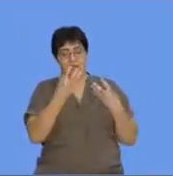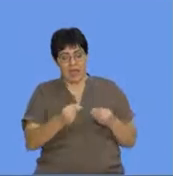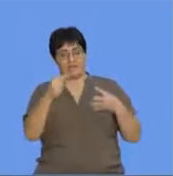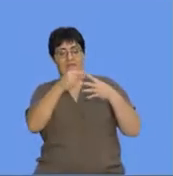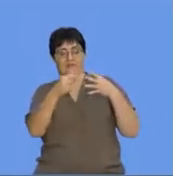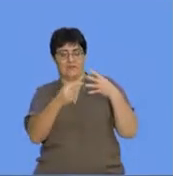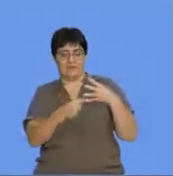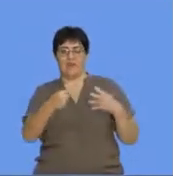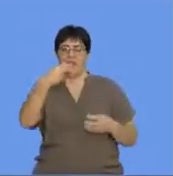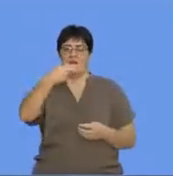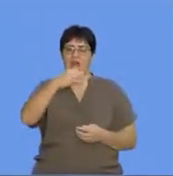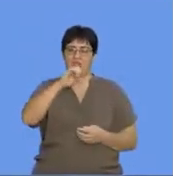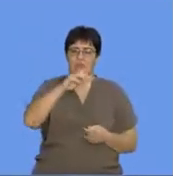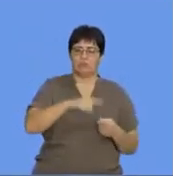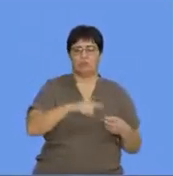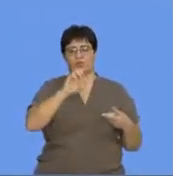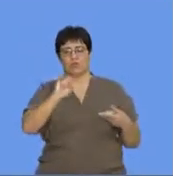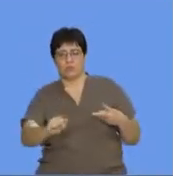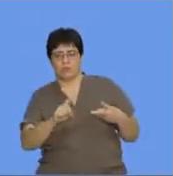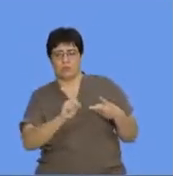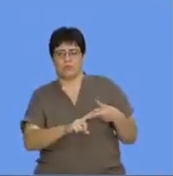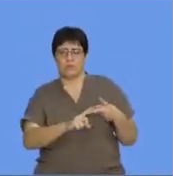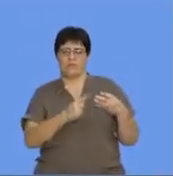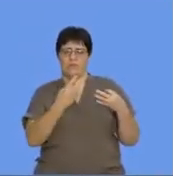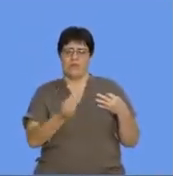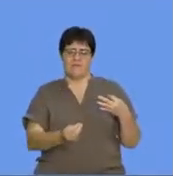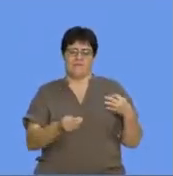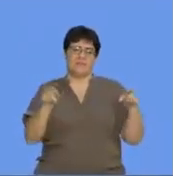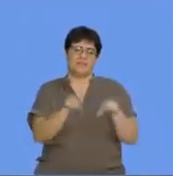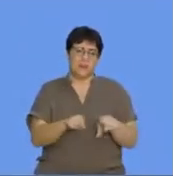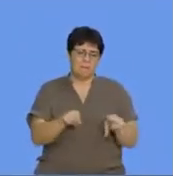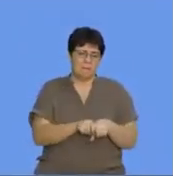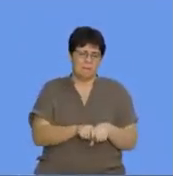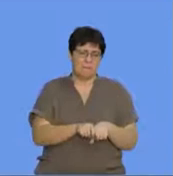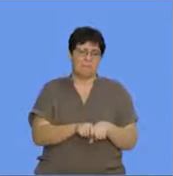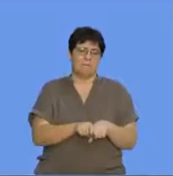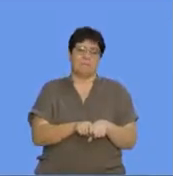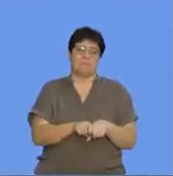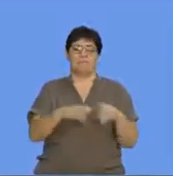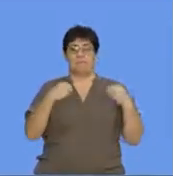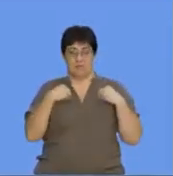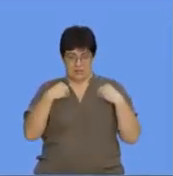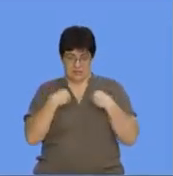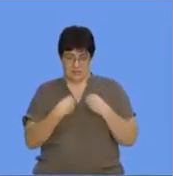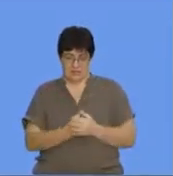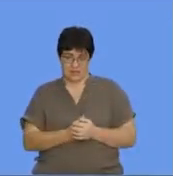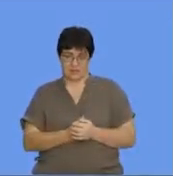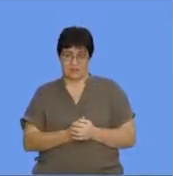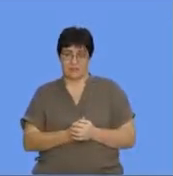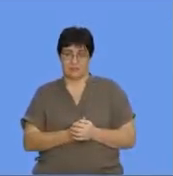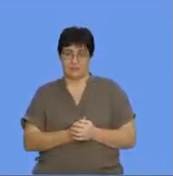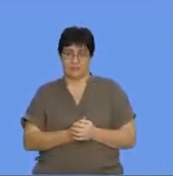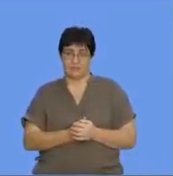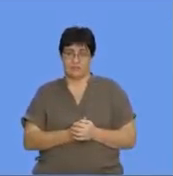hydrogen, lithium, sodium, you know, they've got the same type of properties. OK. So the groups,